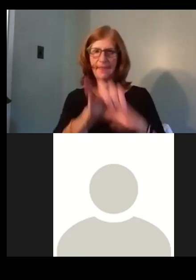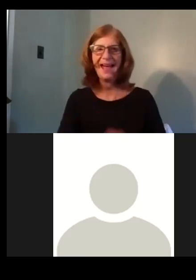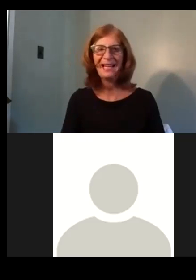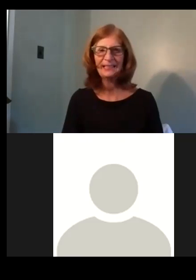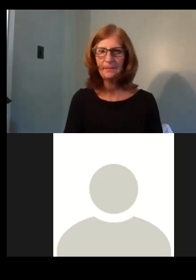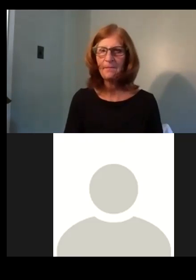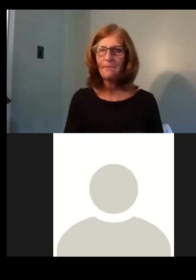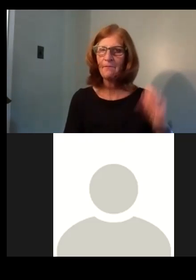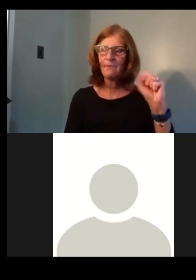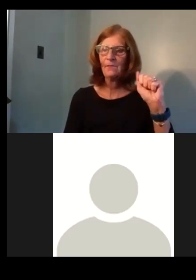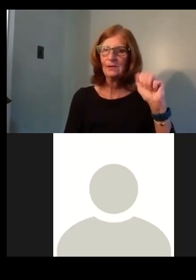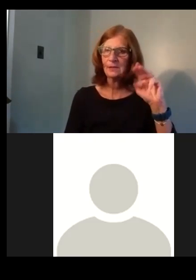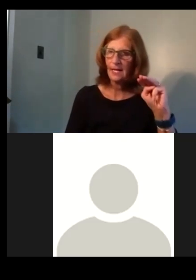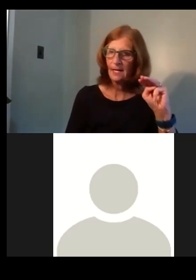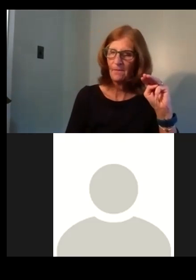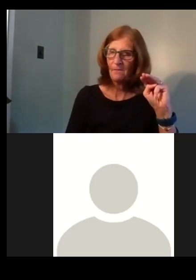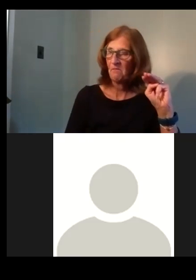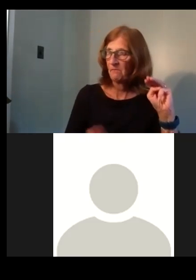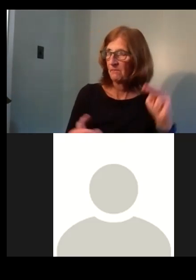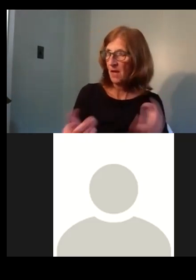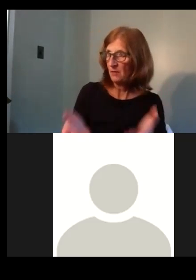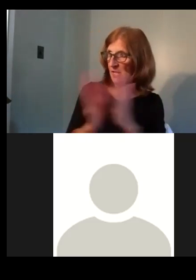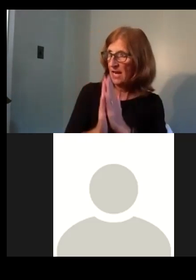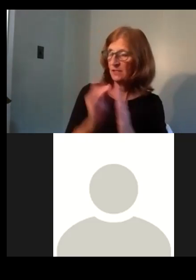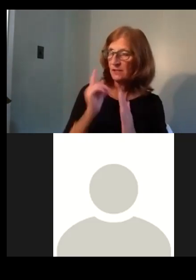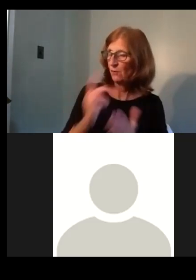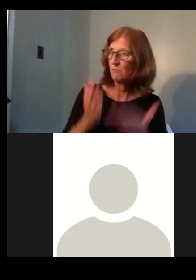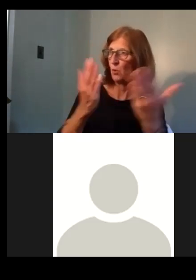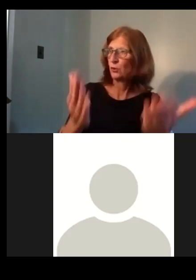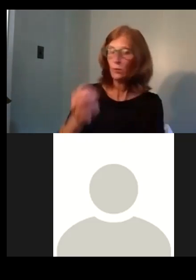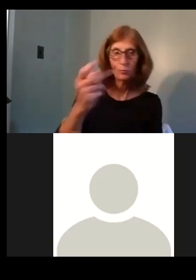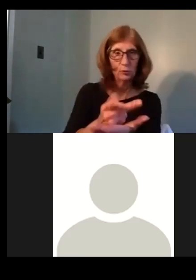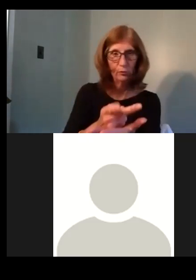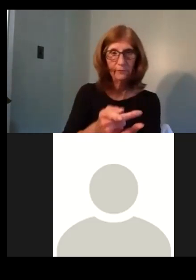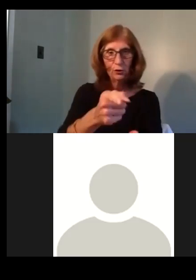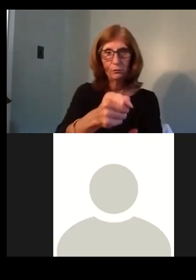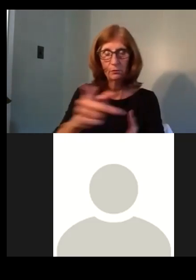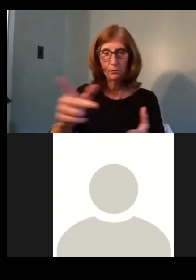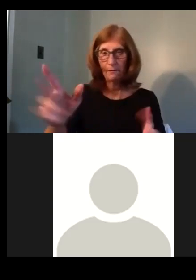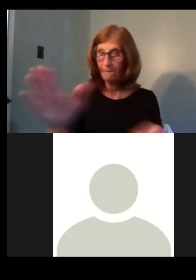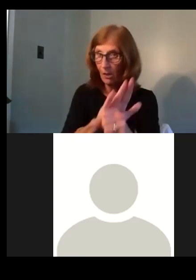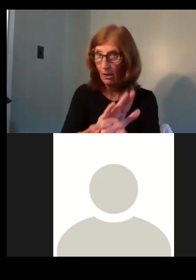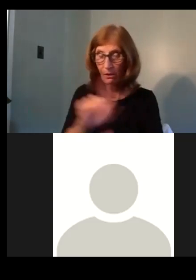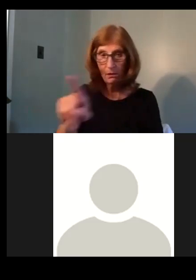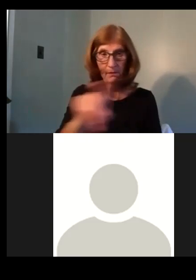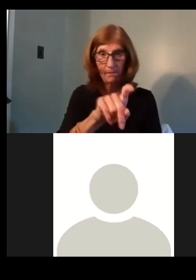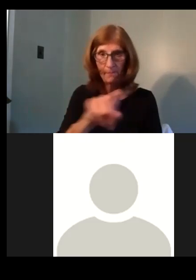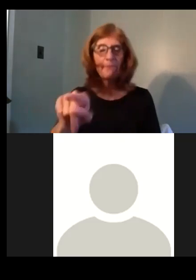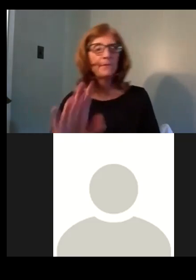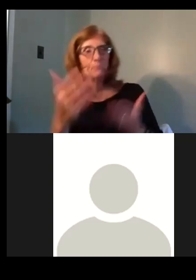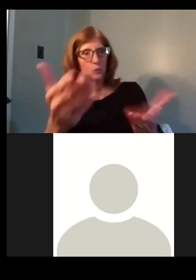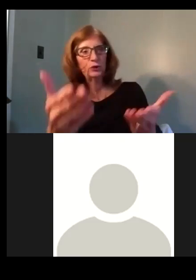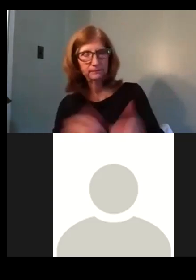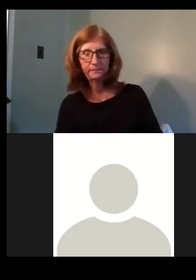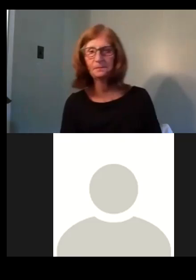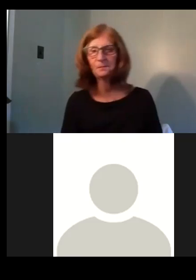Uh, I would ask for a motion to approve the disclosure agenda in its entirety. So moved. So moved.